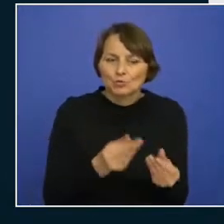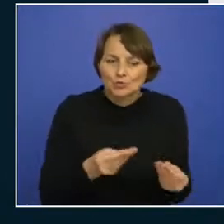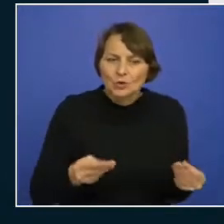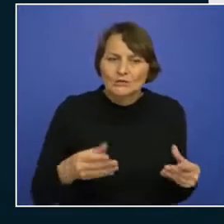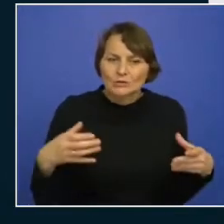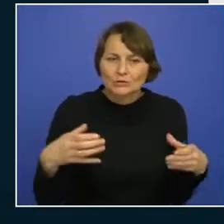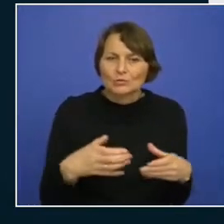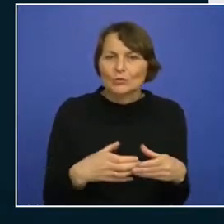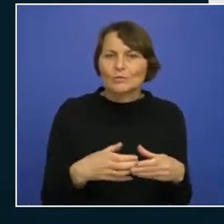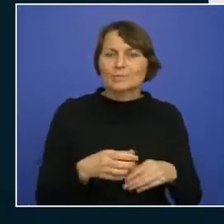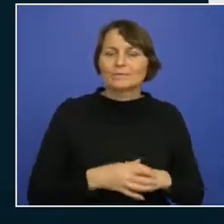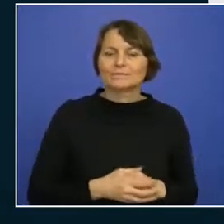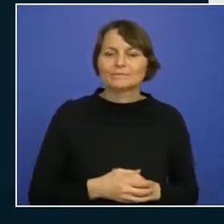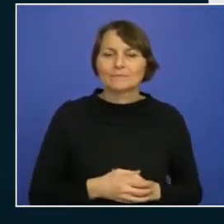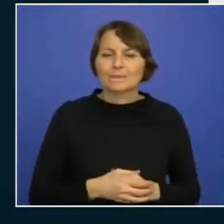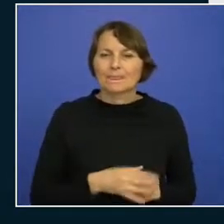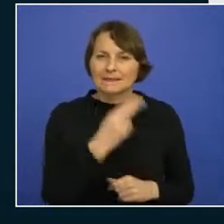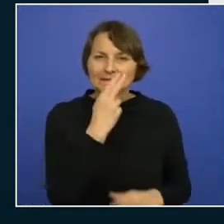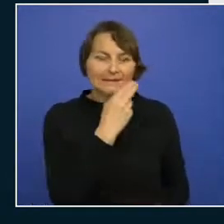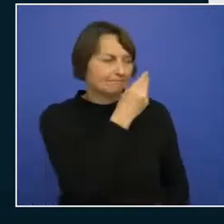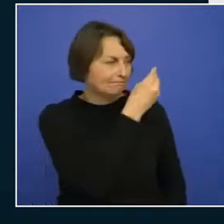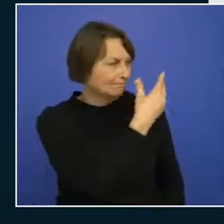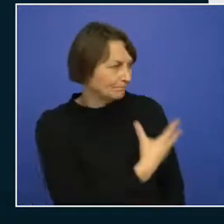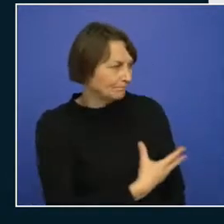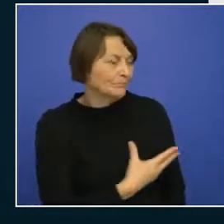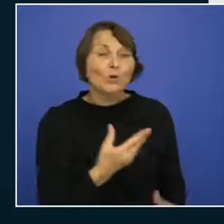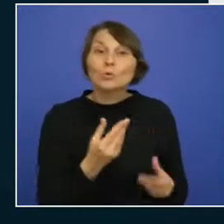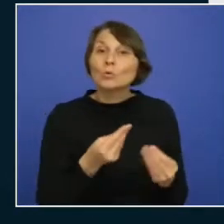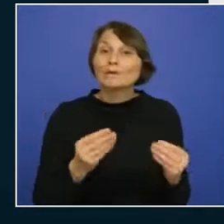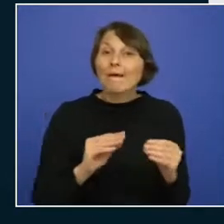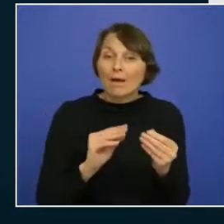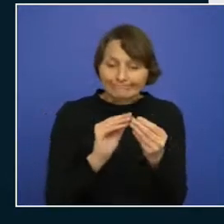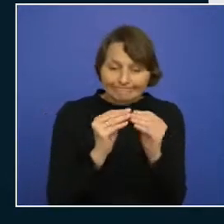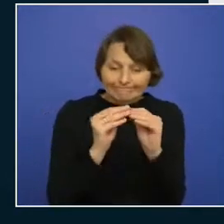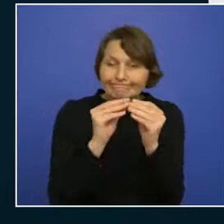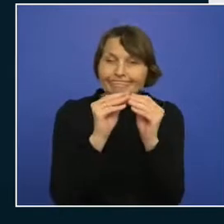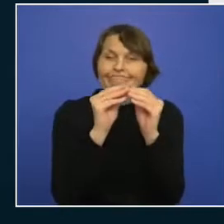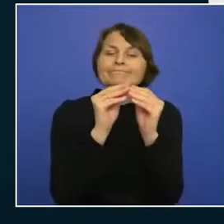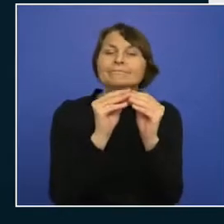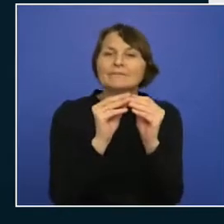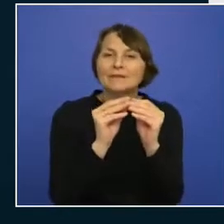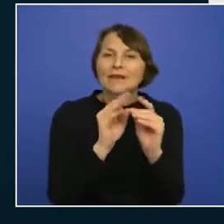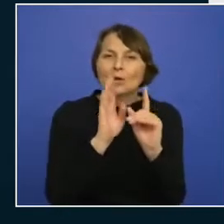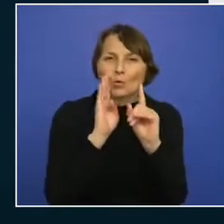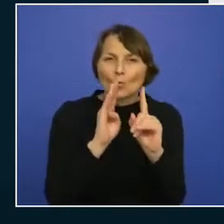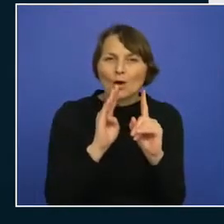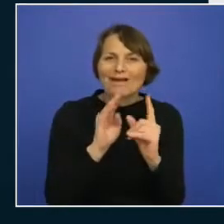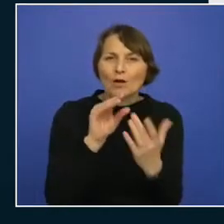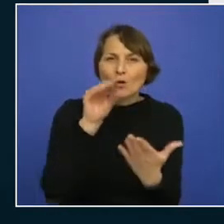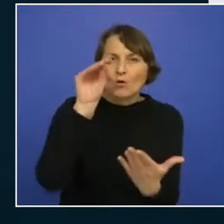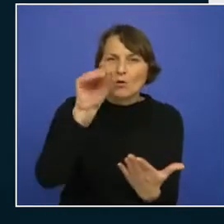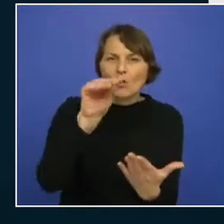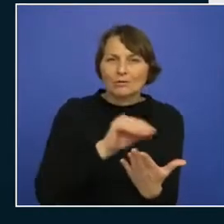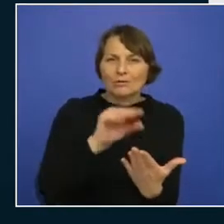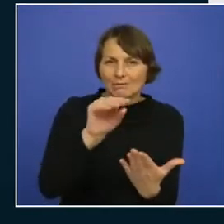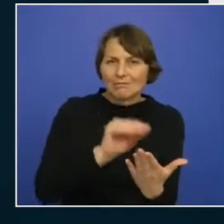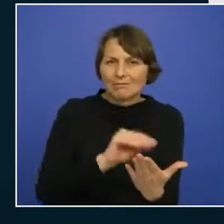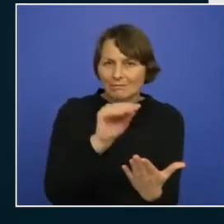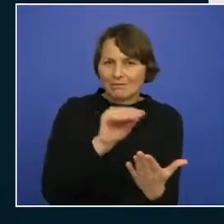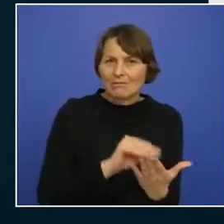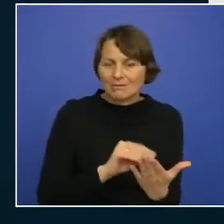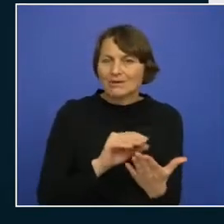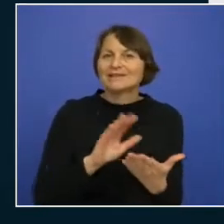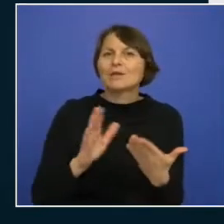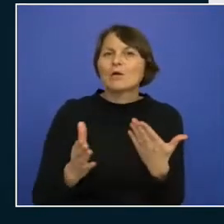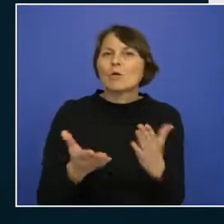all these different resources are configured to log log their audit data the metrics and their